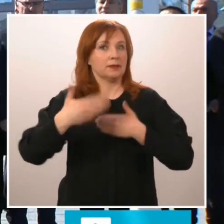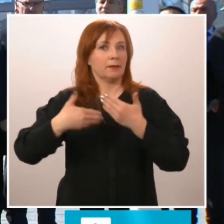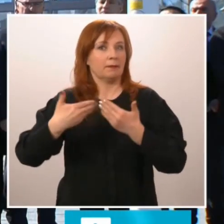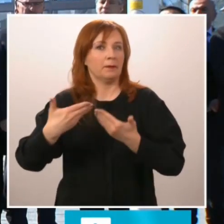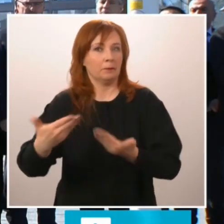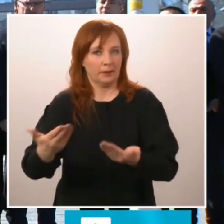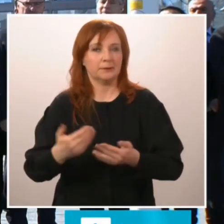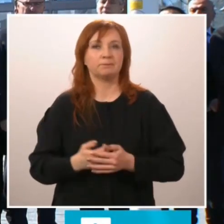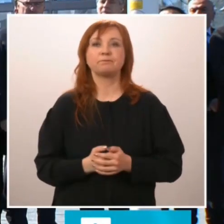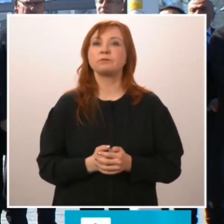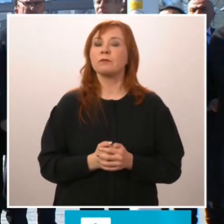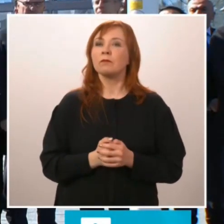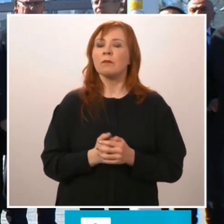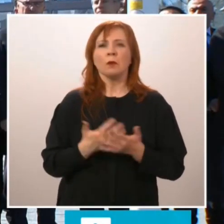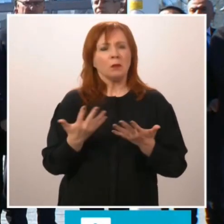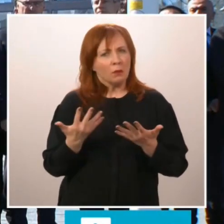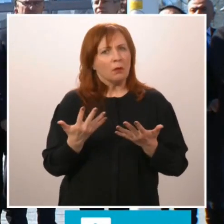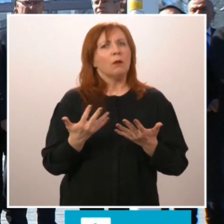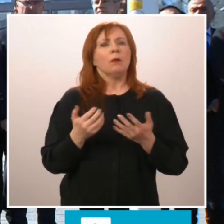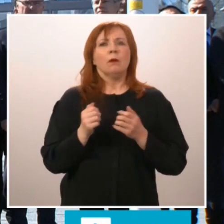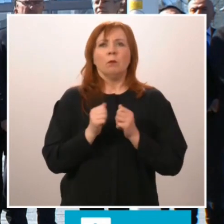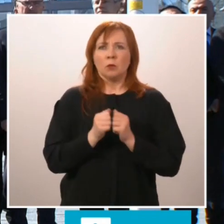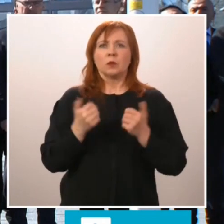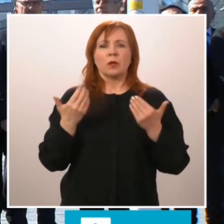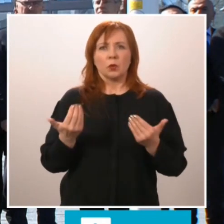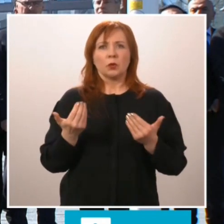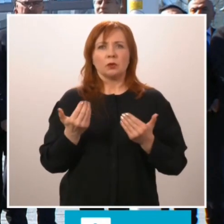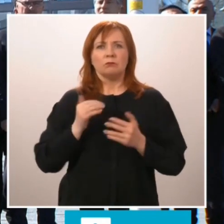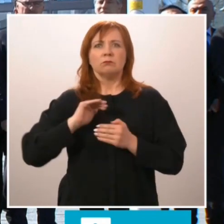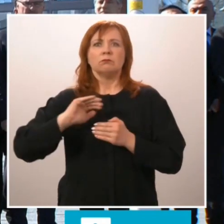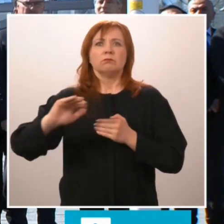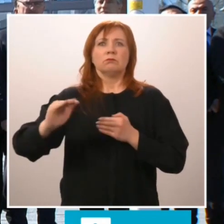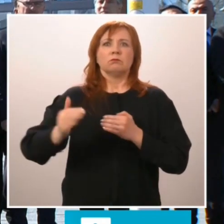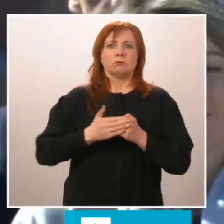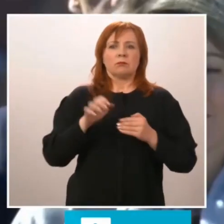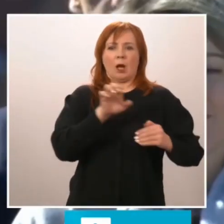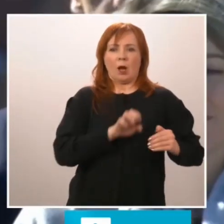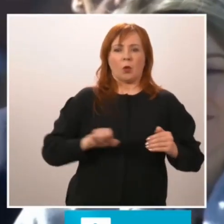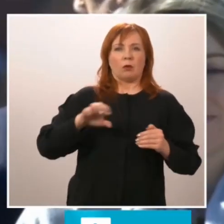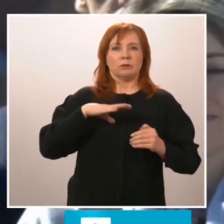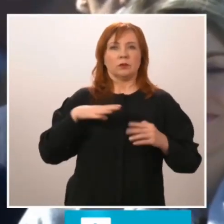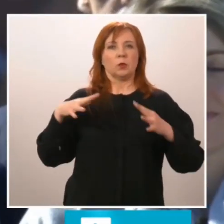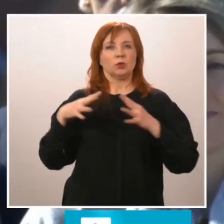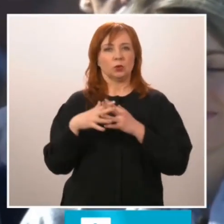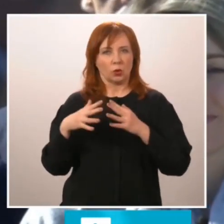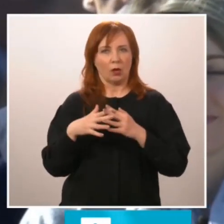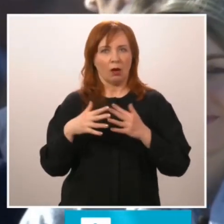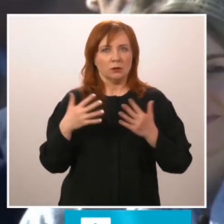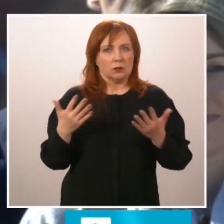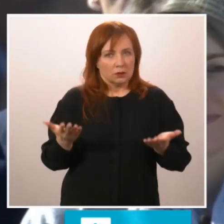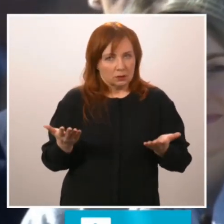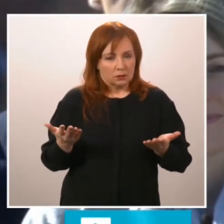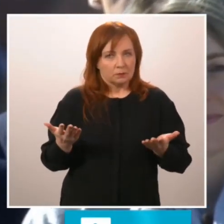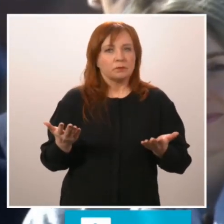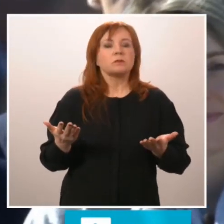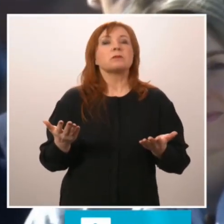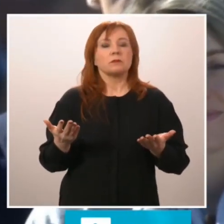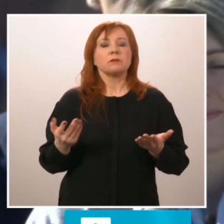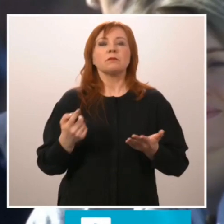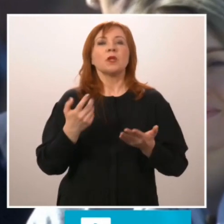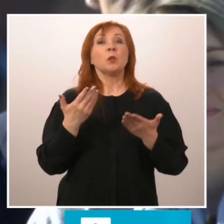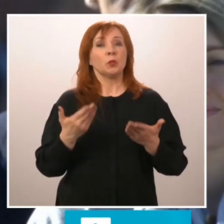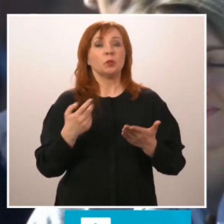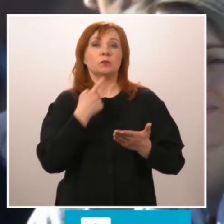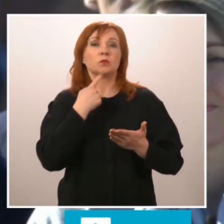But war has returned to Europe. And Finland has decided to join